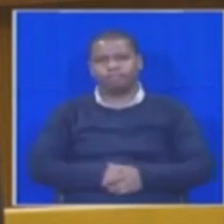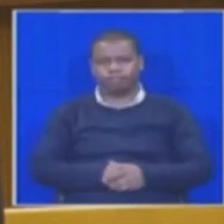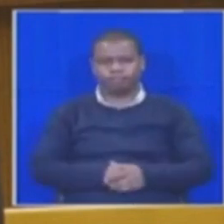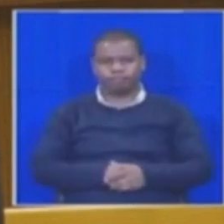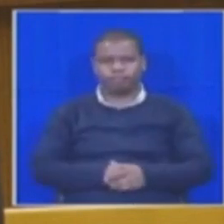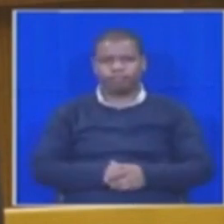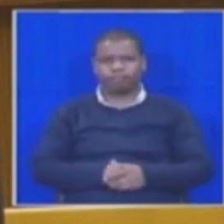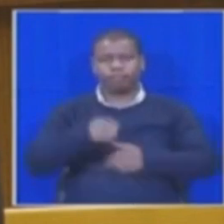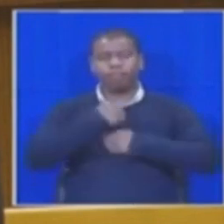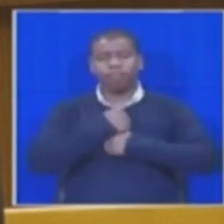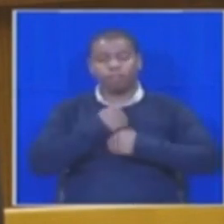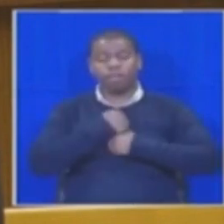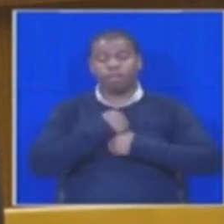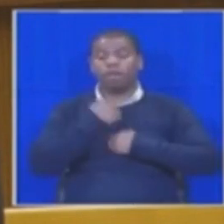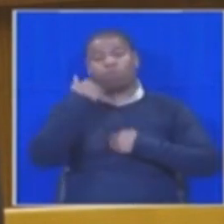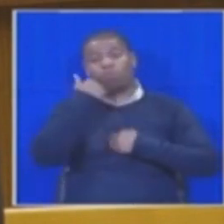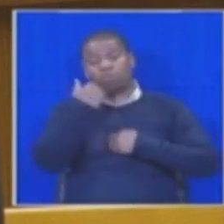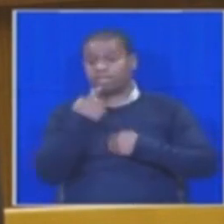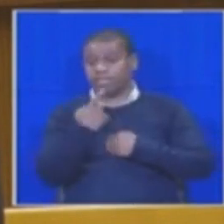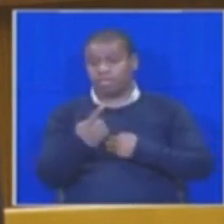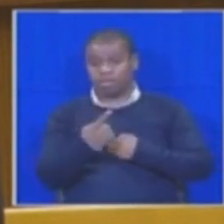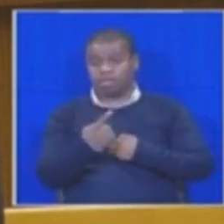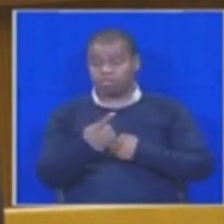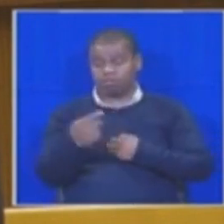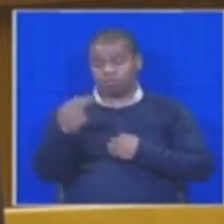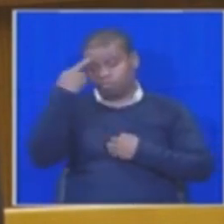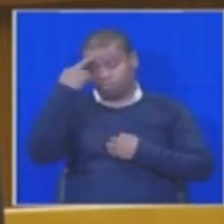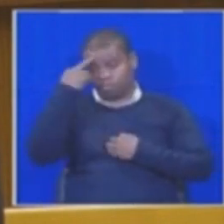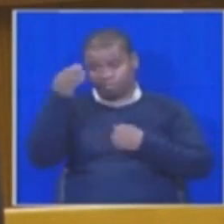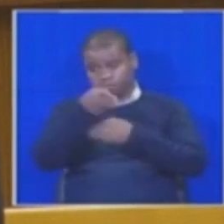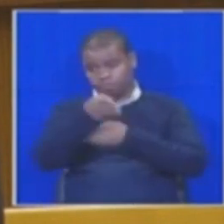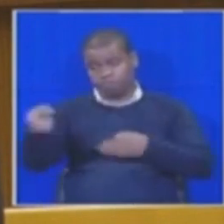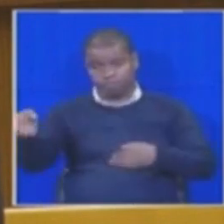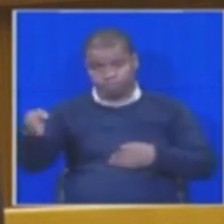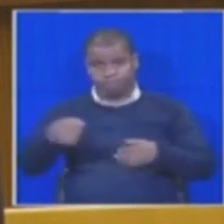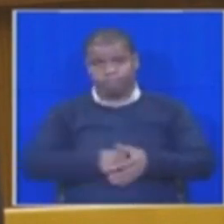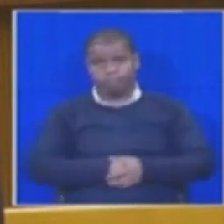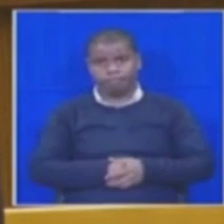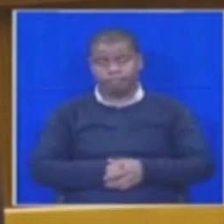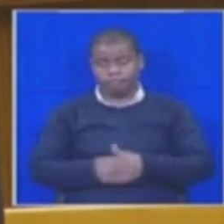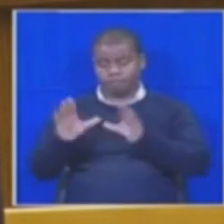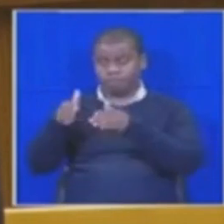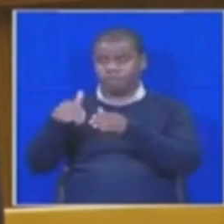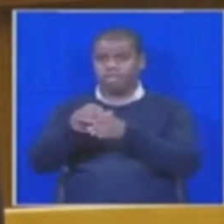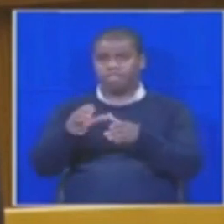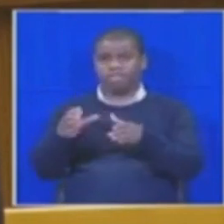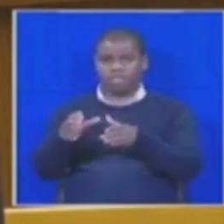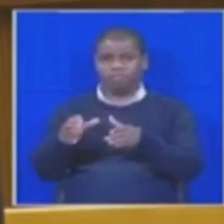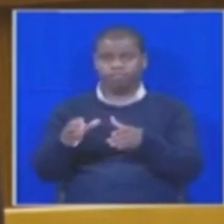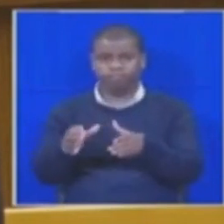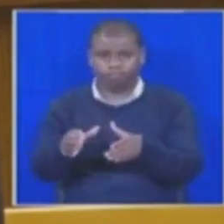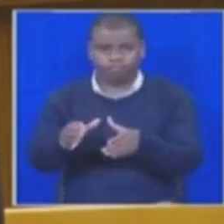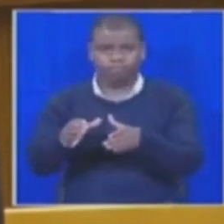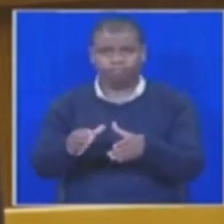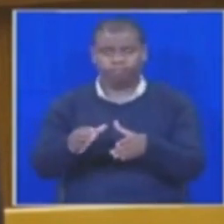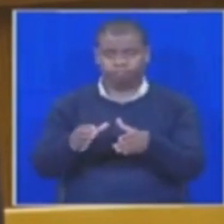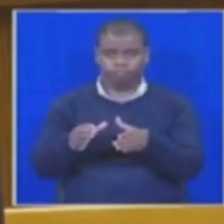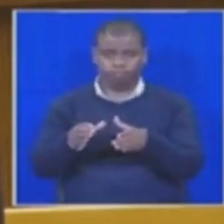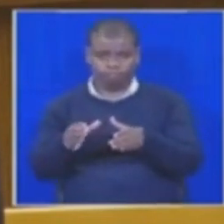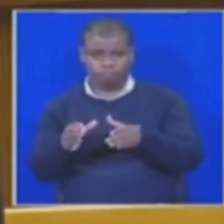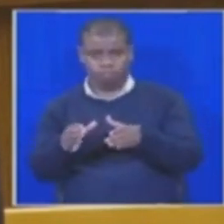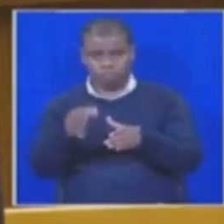May I also remind this August house that African National Congress government